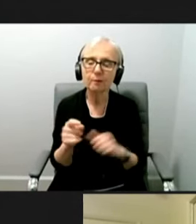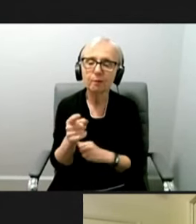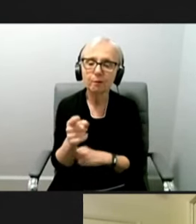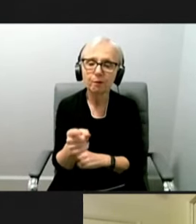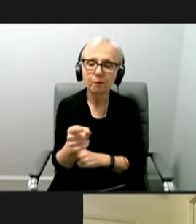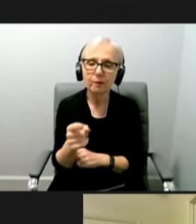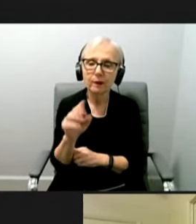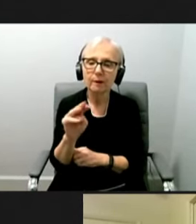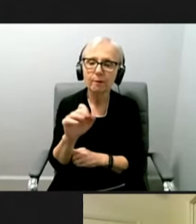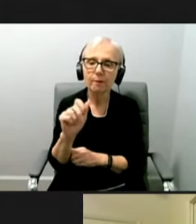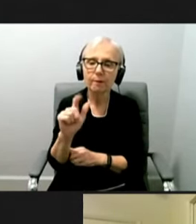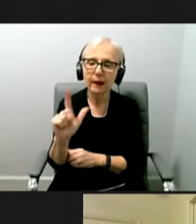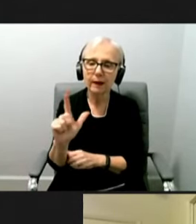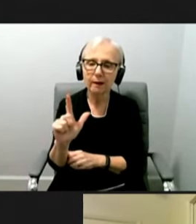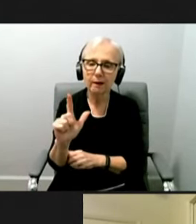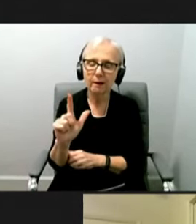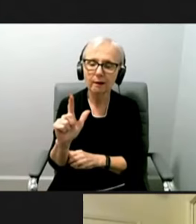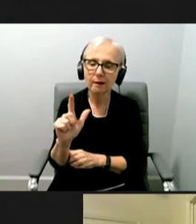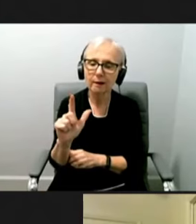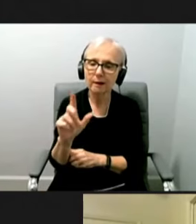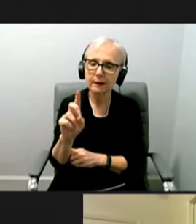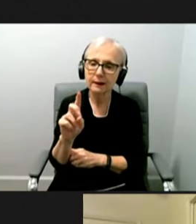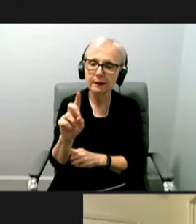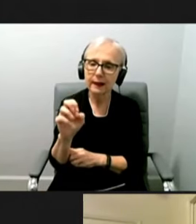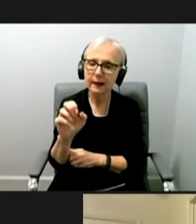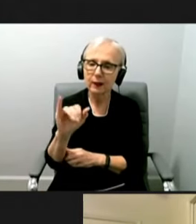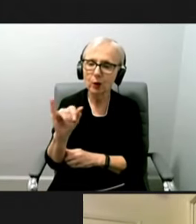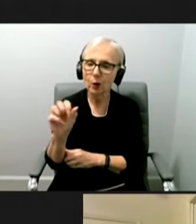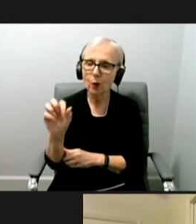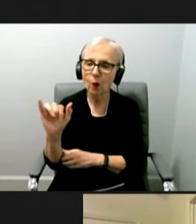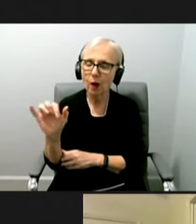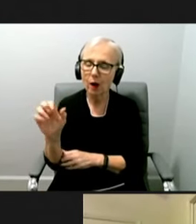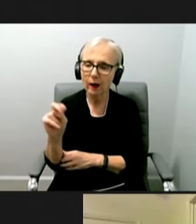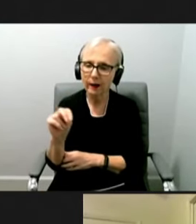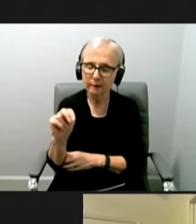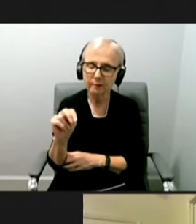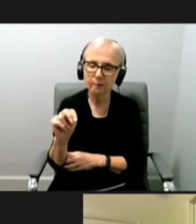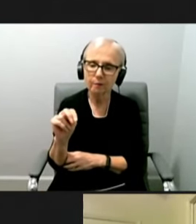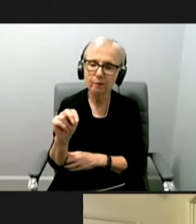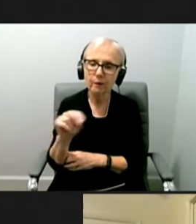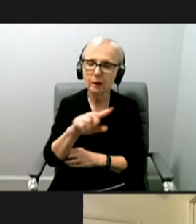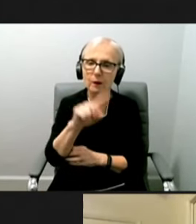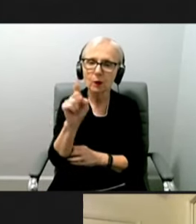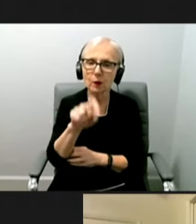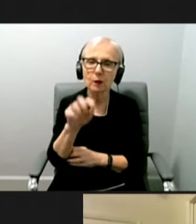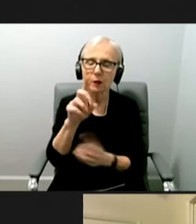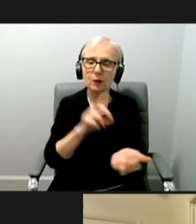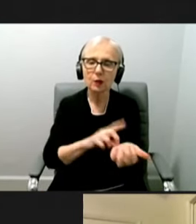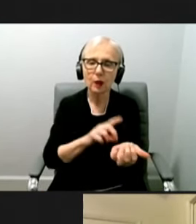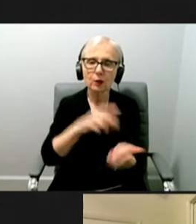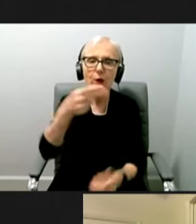Yeah, Michael De Juana with KUNT Public Radio. And I guess this is a question for Dr. Herlihy.